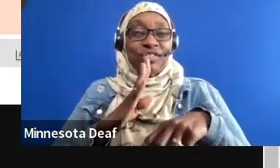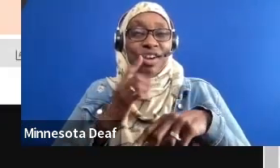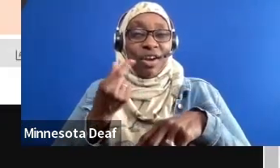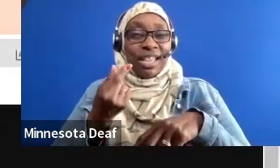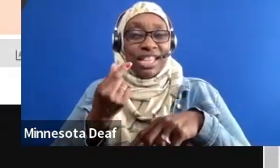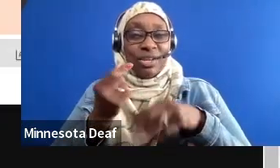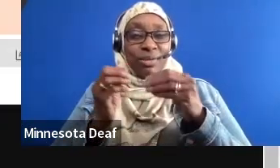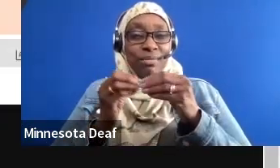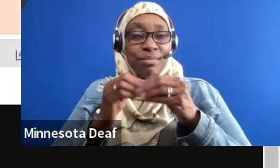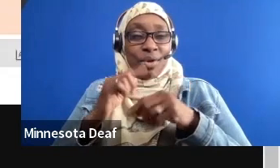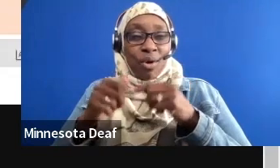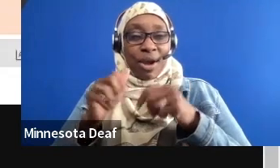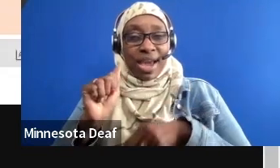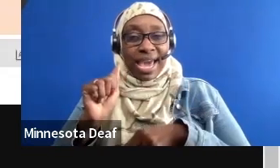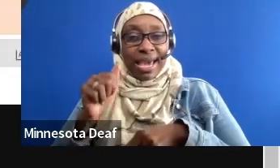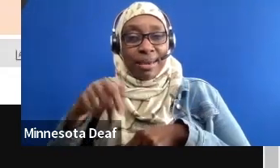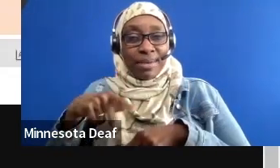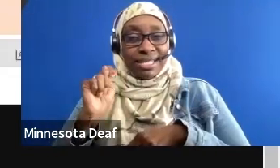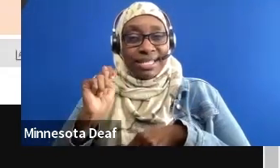said some amazing things in here.